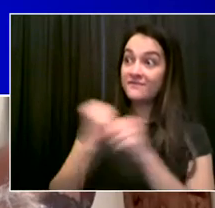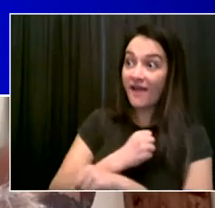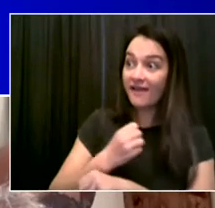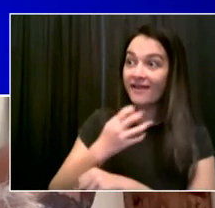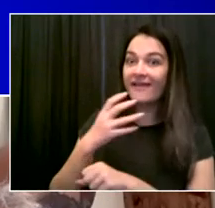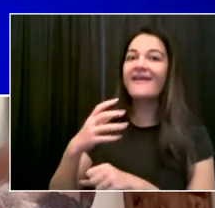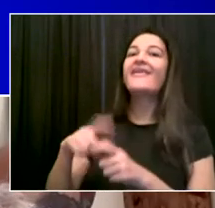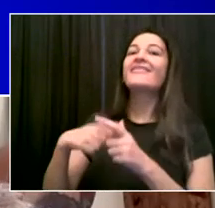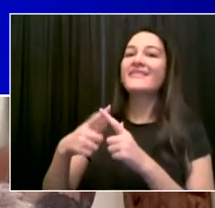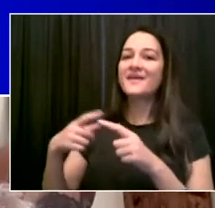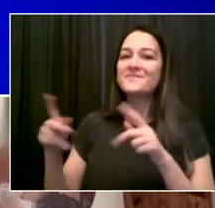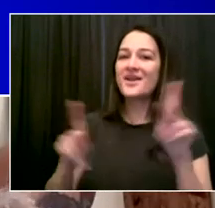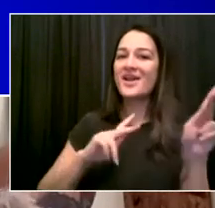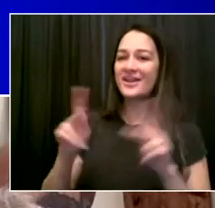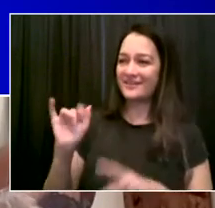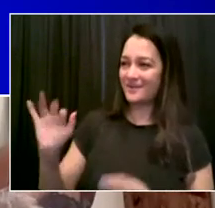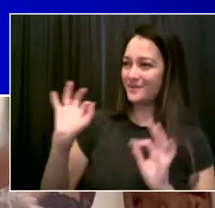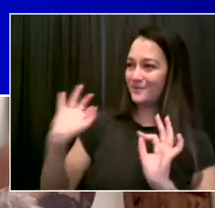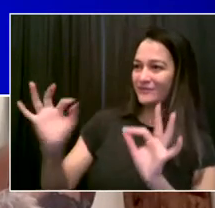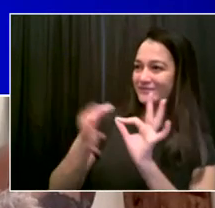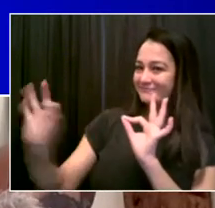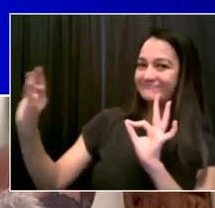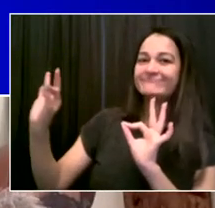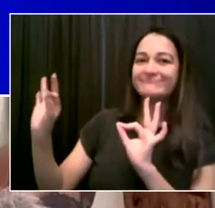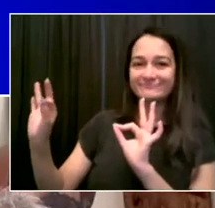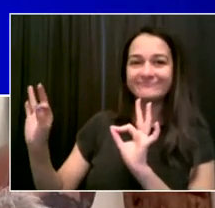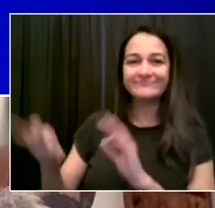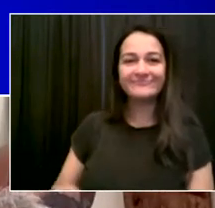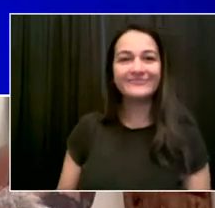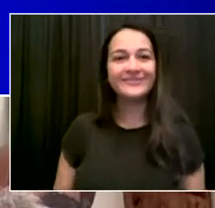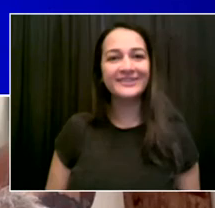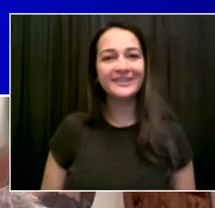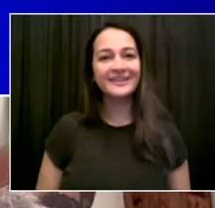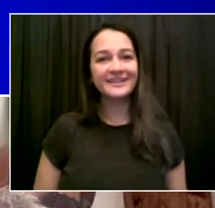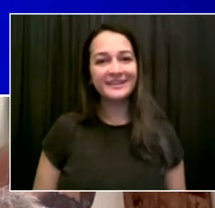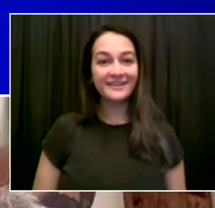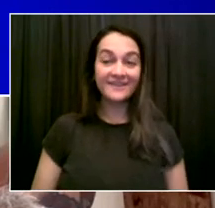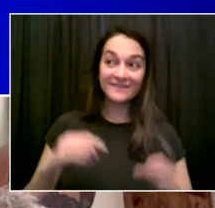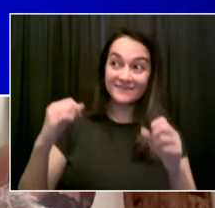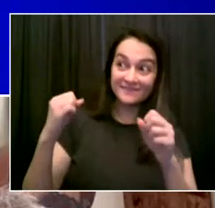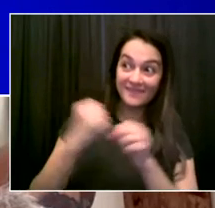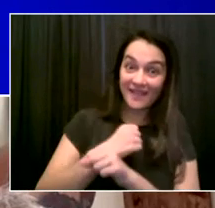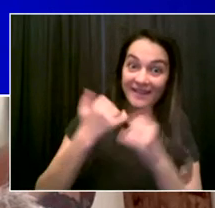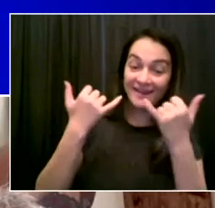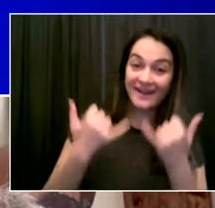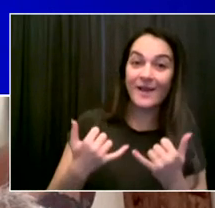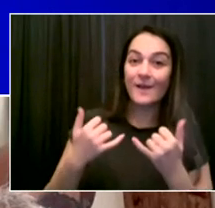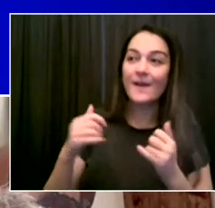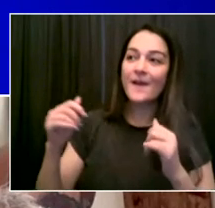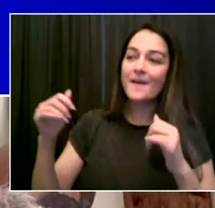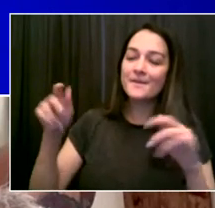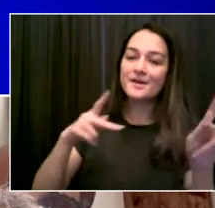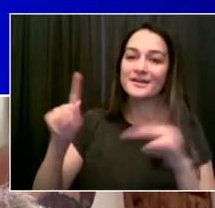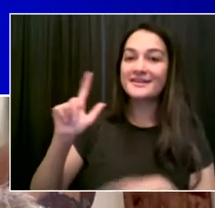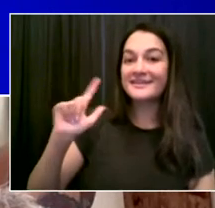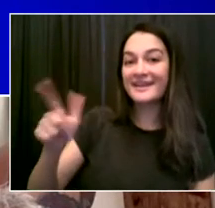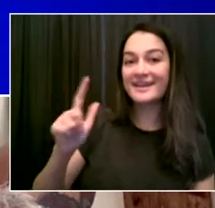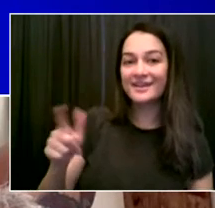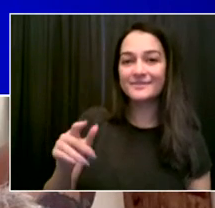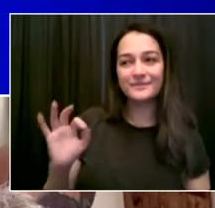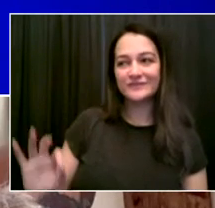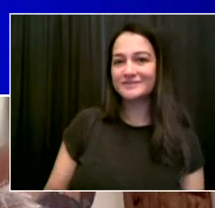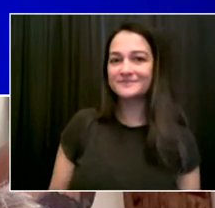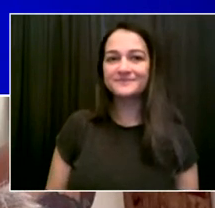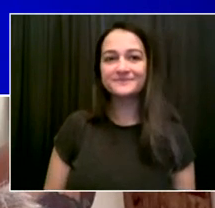have the party. And that's what the key to NYC pass is all about. And, Liz, you've been ahead of the curve. Really want to thank you